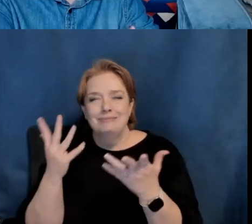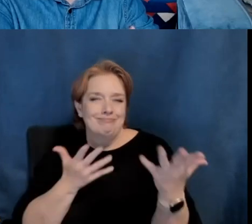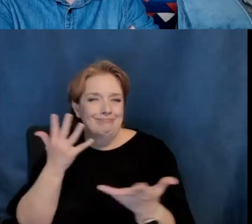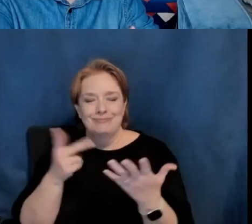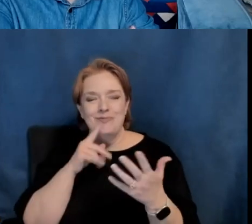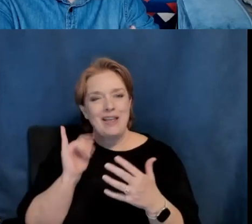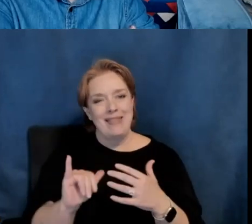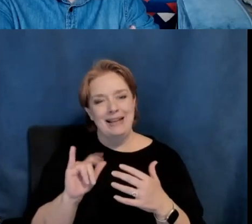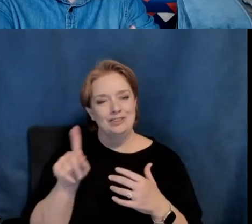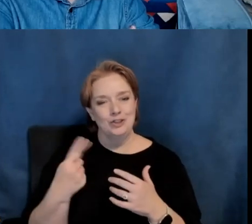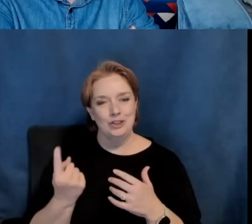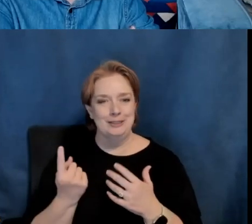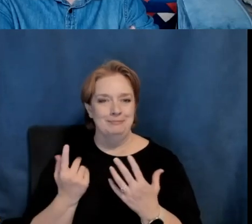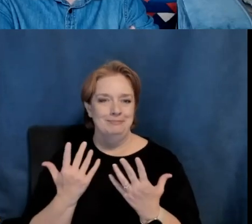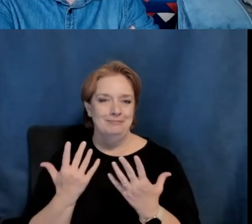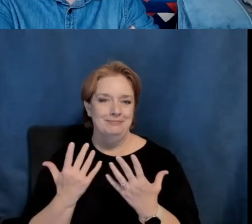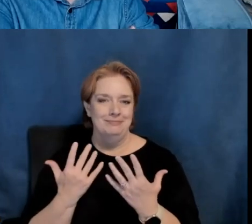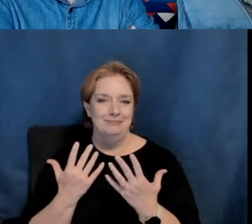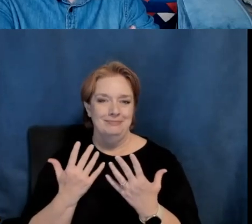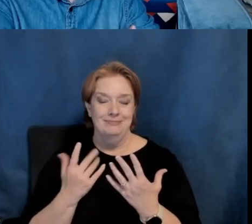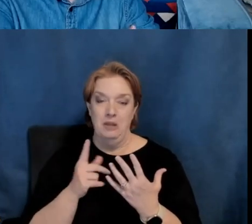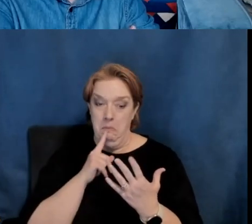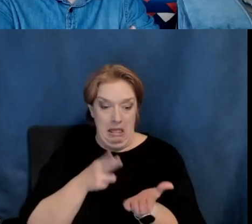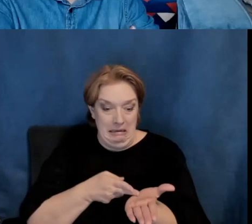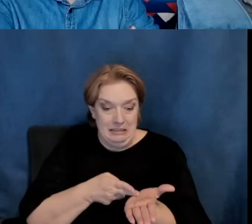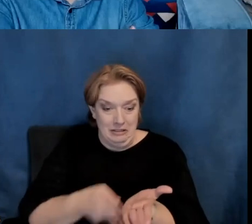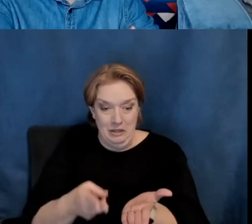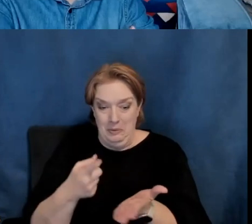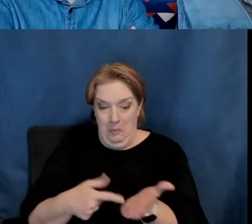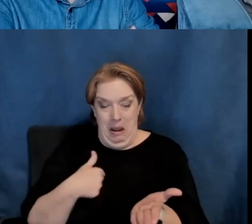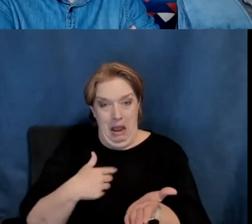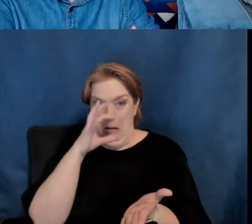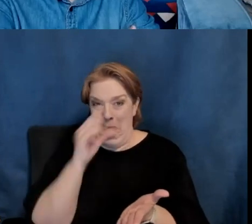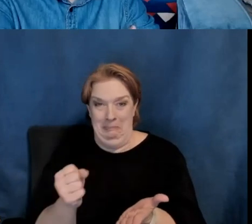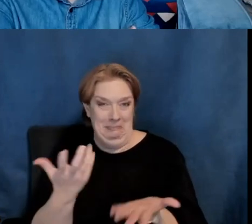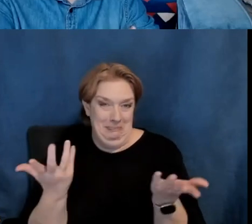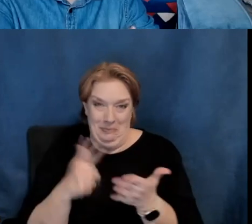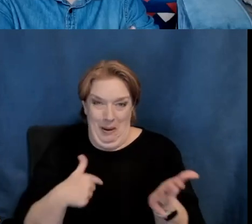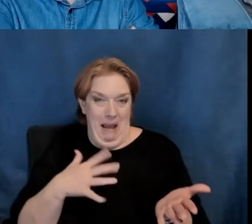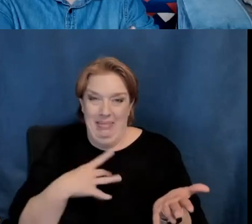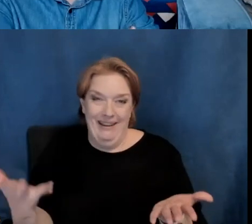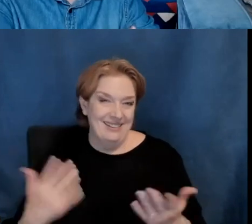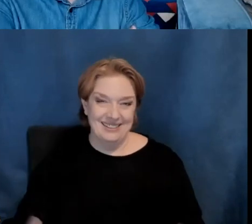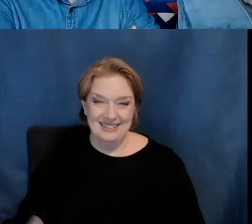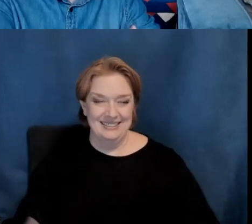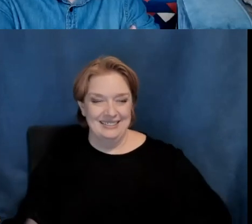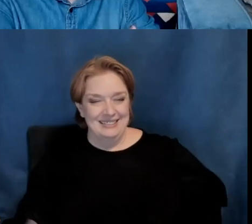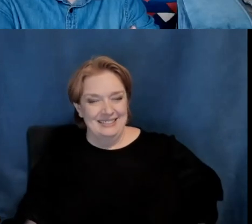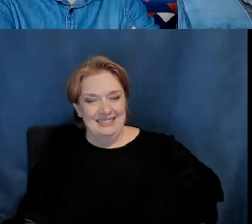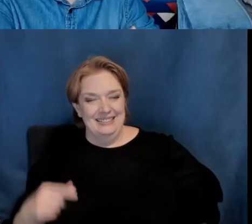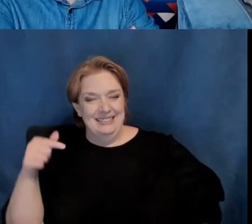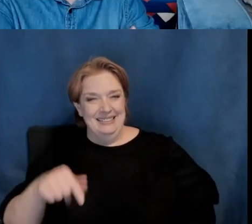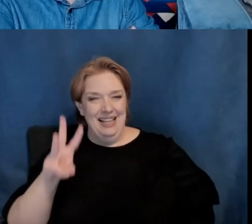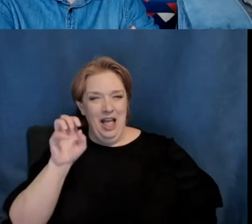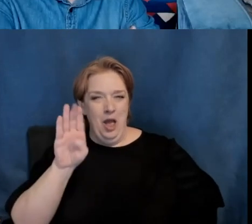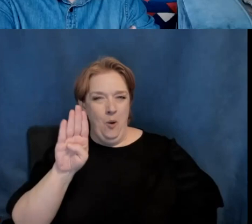just kind of, it's very genuine. Yeah. What I like want to do. We're on a webinar, so I